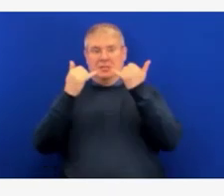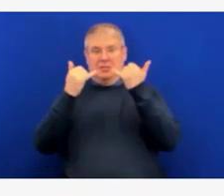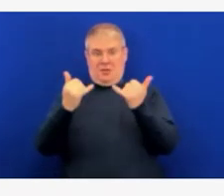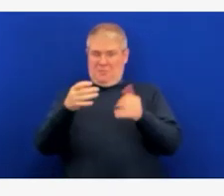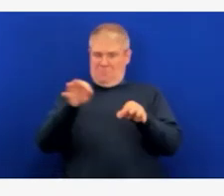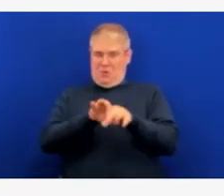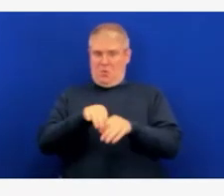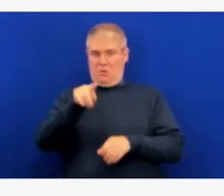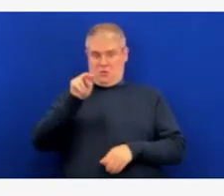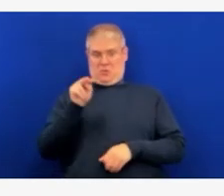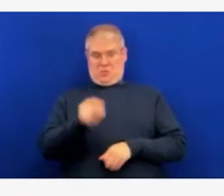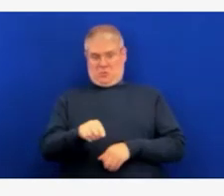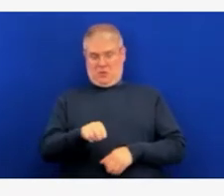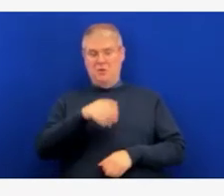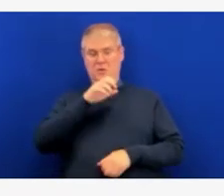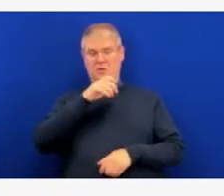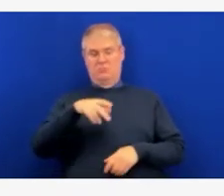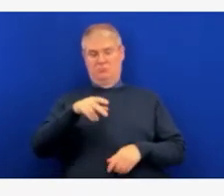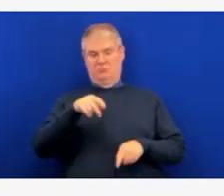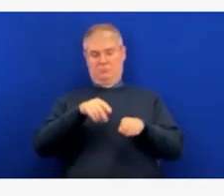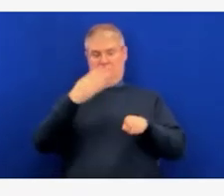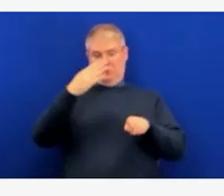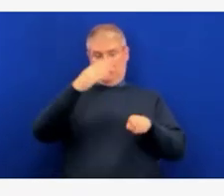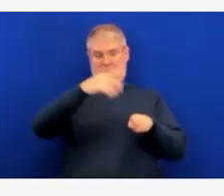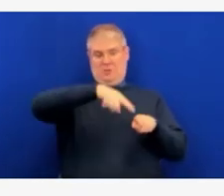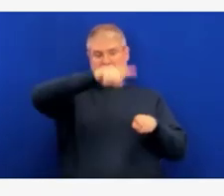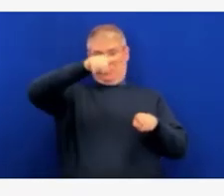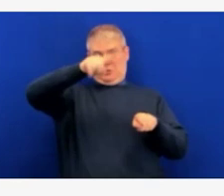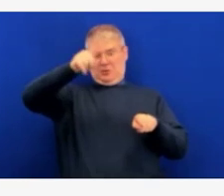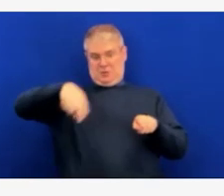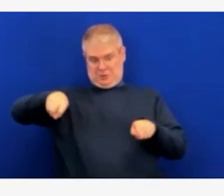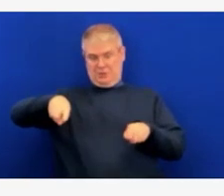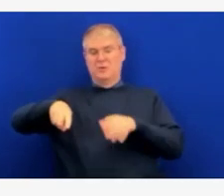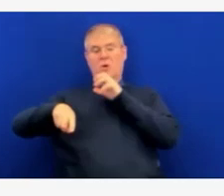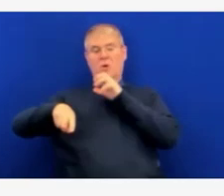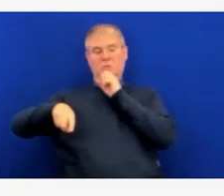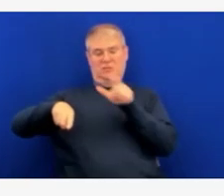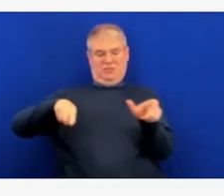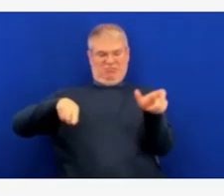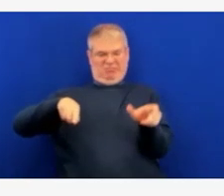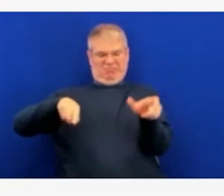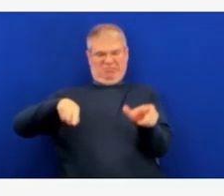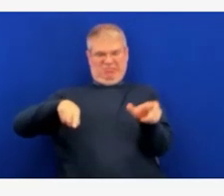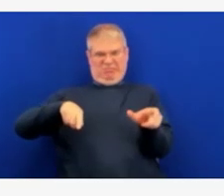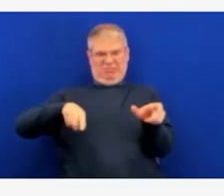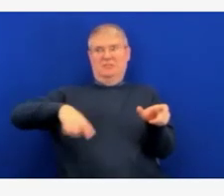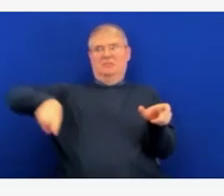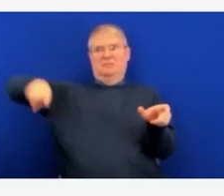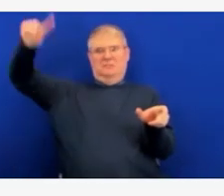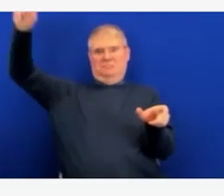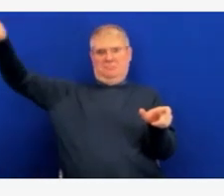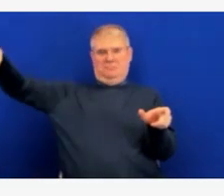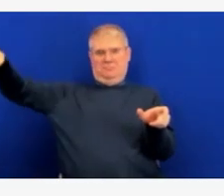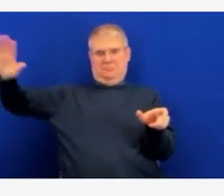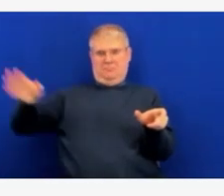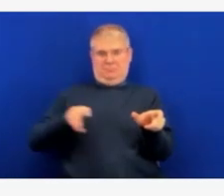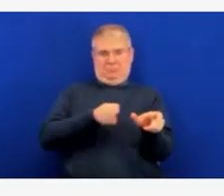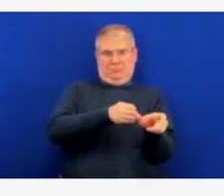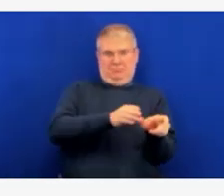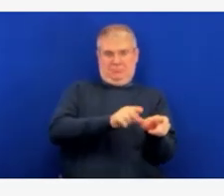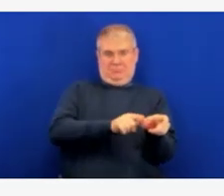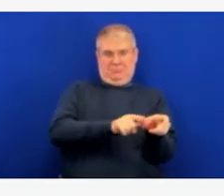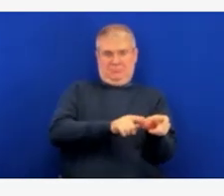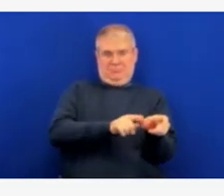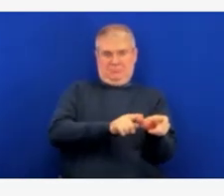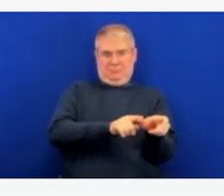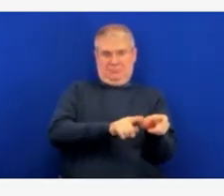than half of the children with the syndrome end up becoming so ill that not only are they hospitalized, that they require care in the intensive care unit.